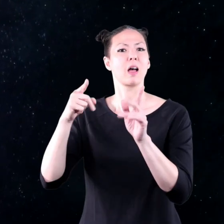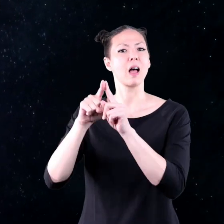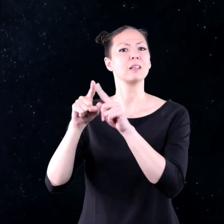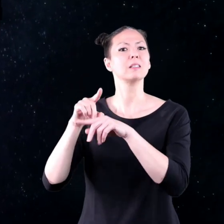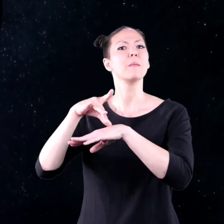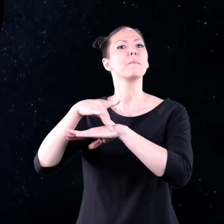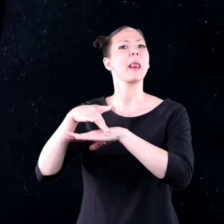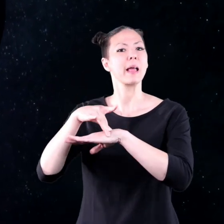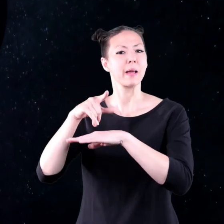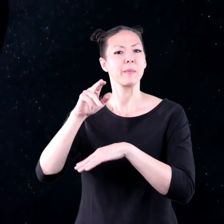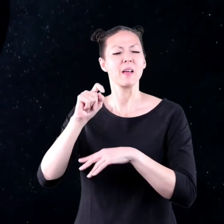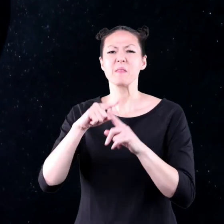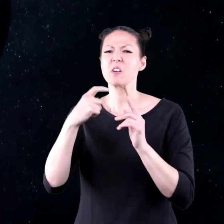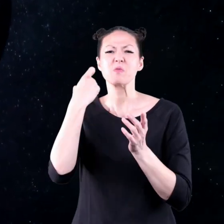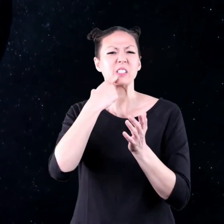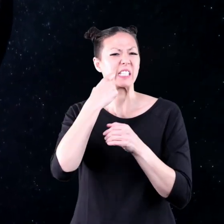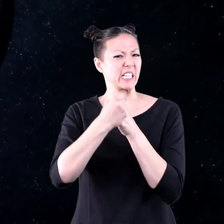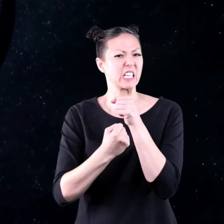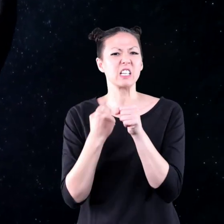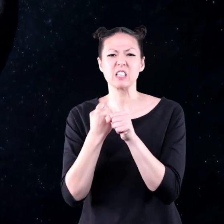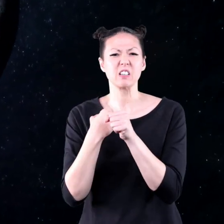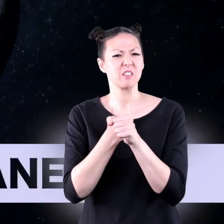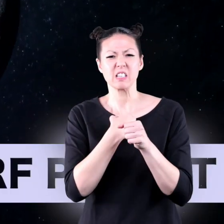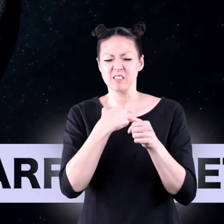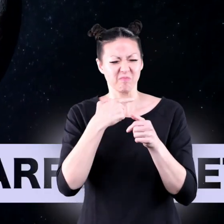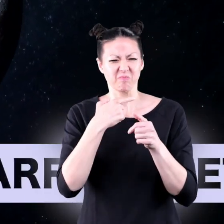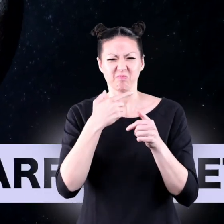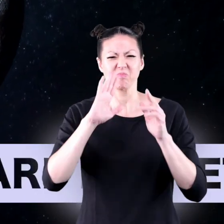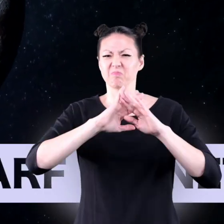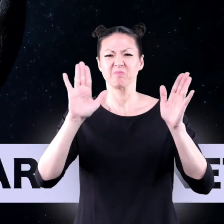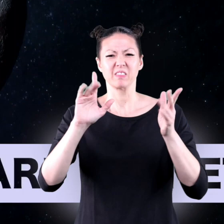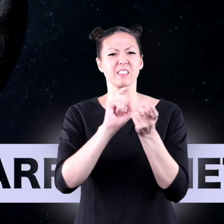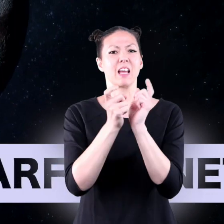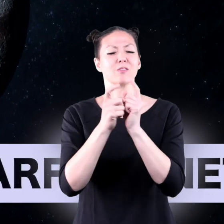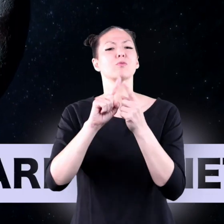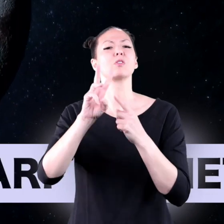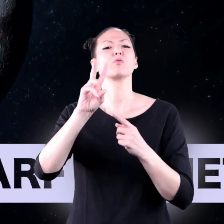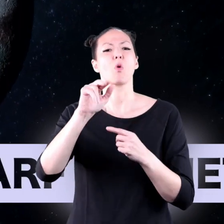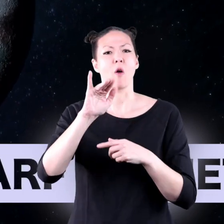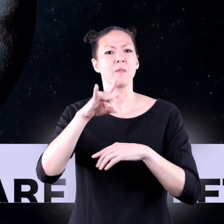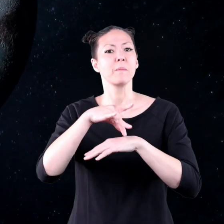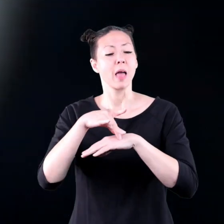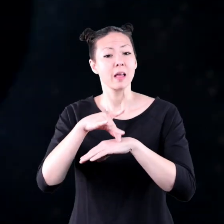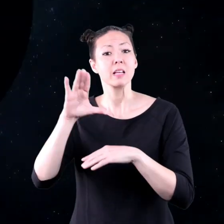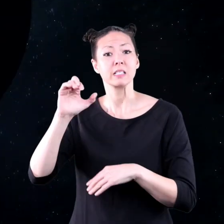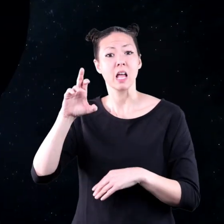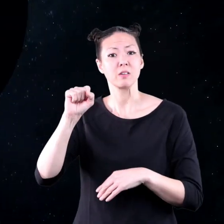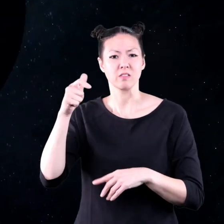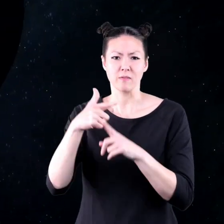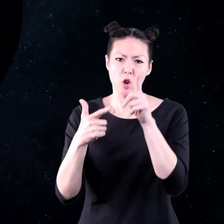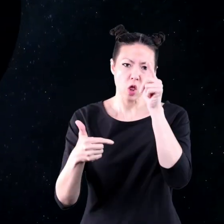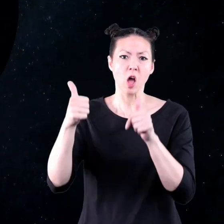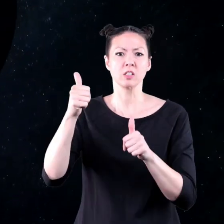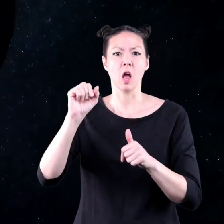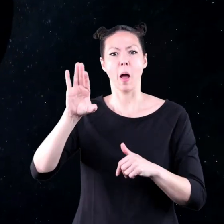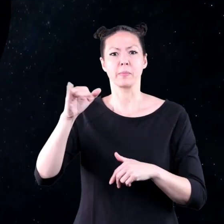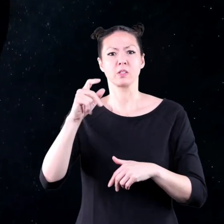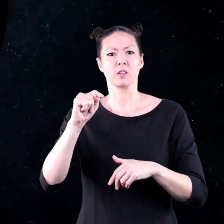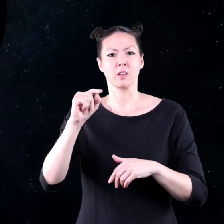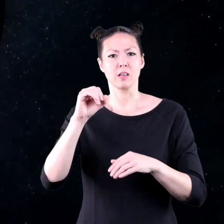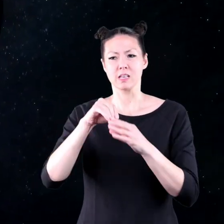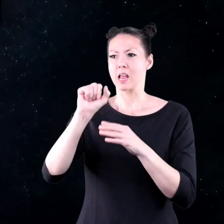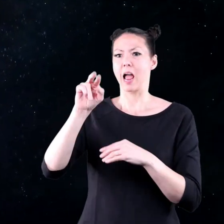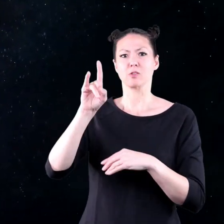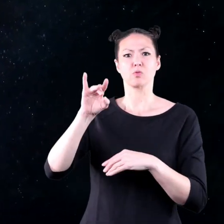was once classified as a planet, but in recent years was downgraded to a dwarf planet. Ceres is the largest